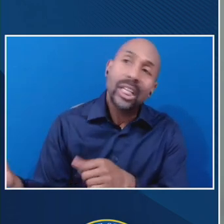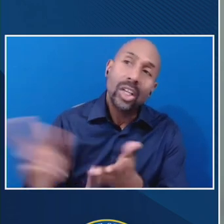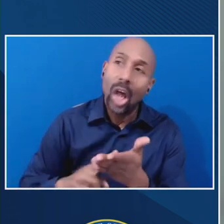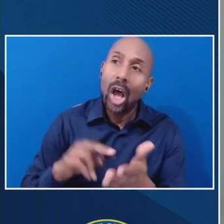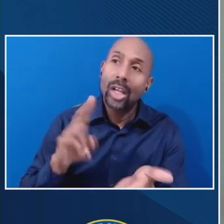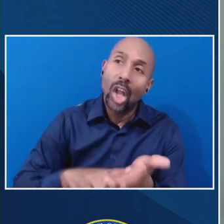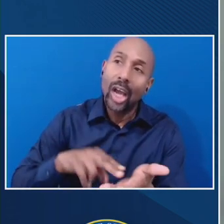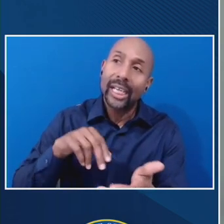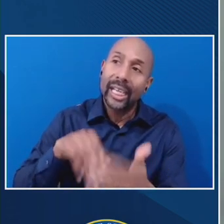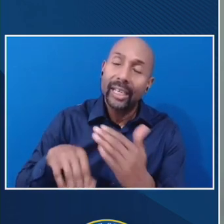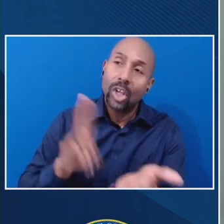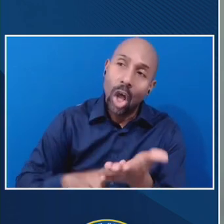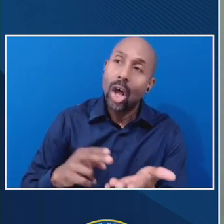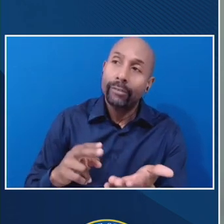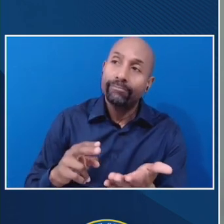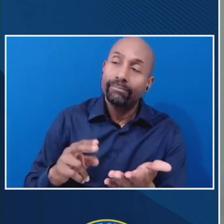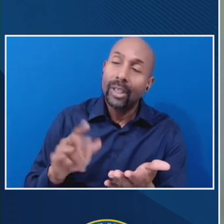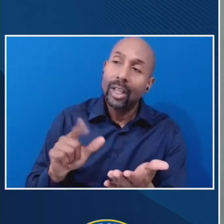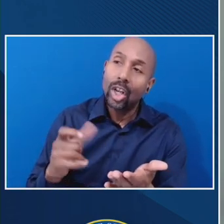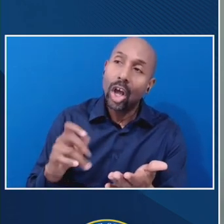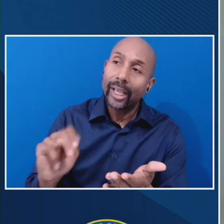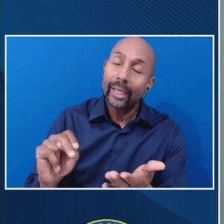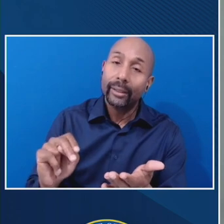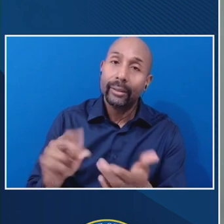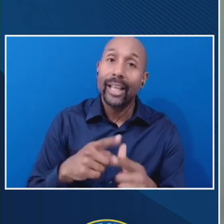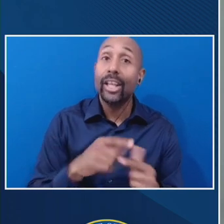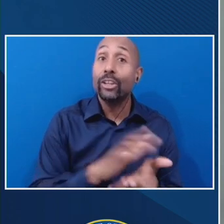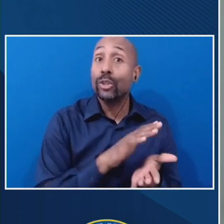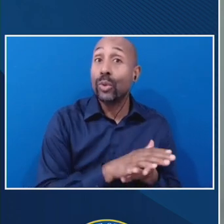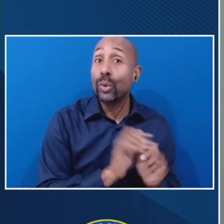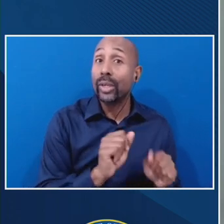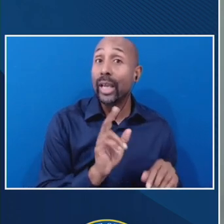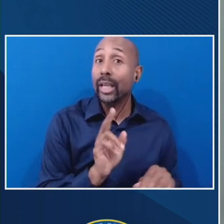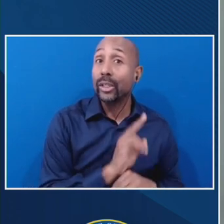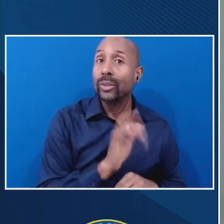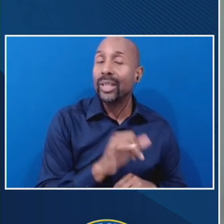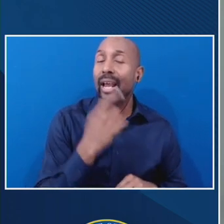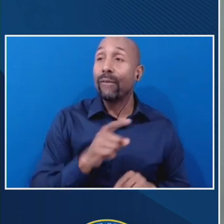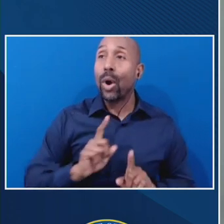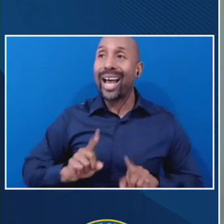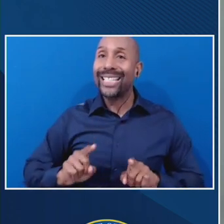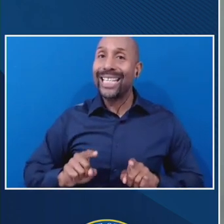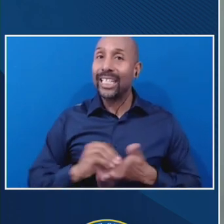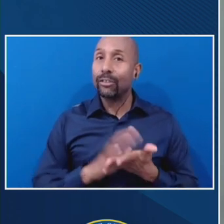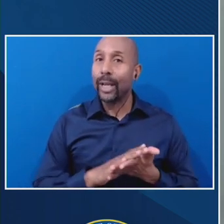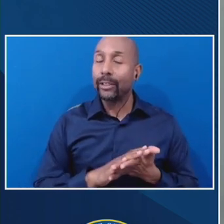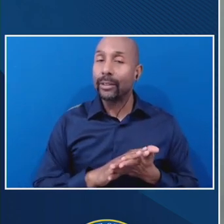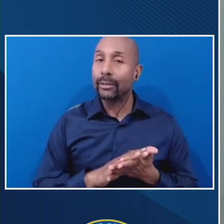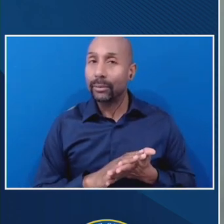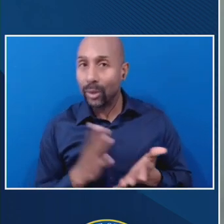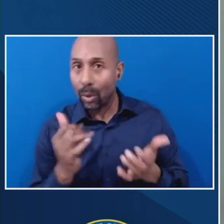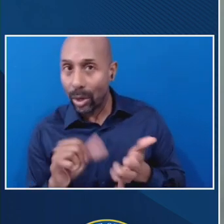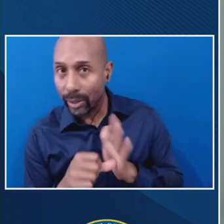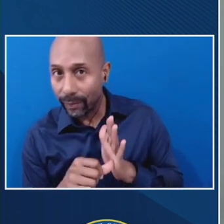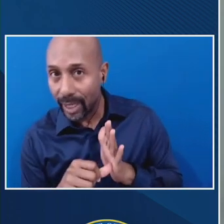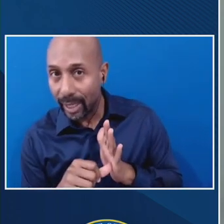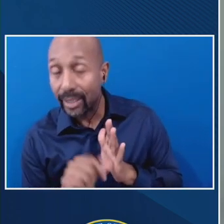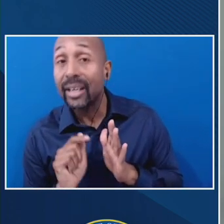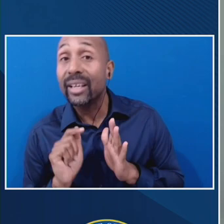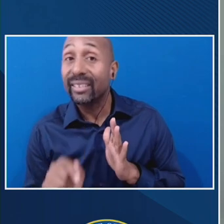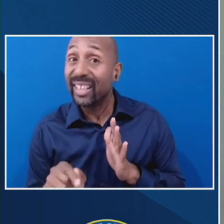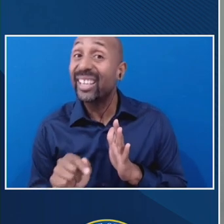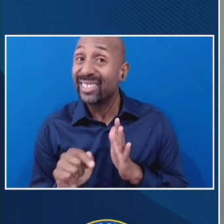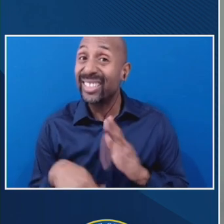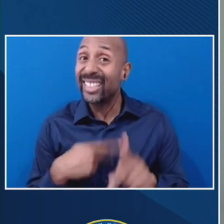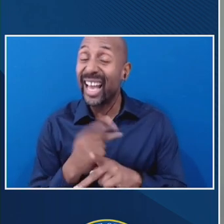can, um, make the case that they, you know, that they're attending. So I, I wanted to reiterate this as a form of abuse that the